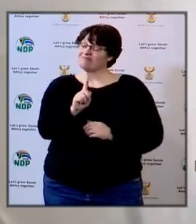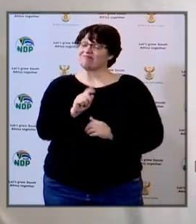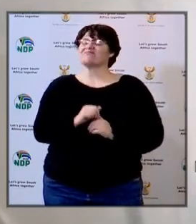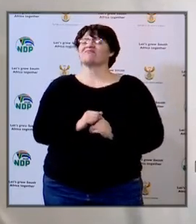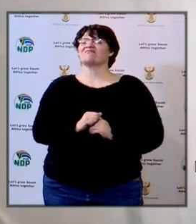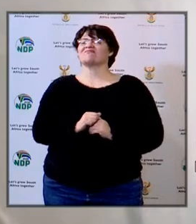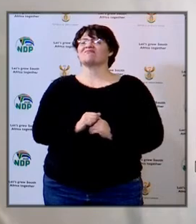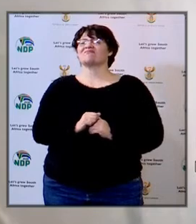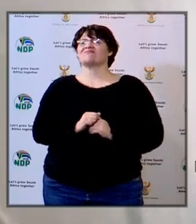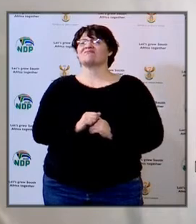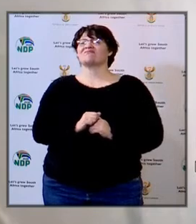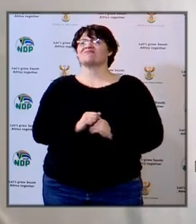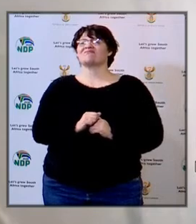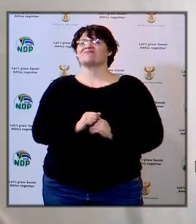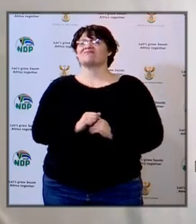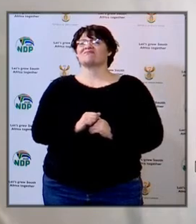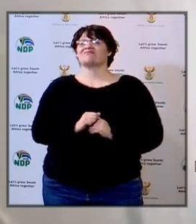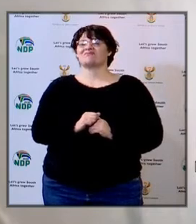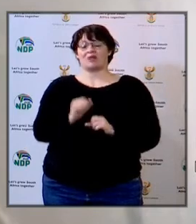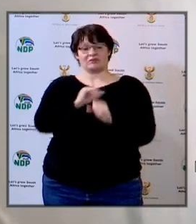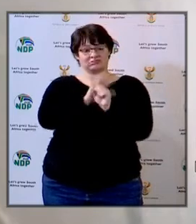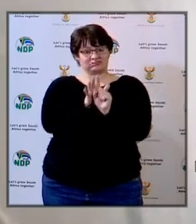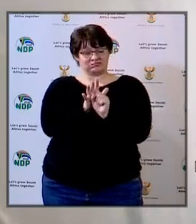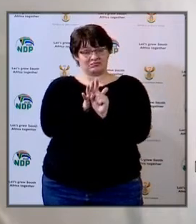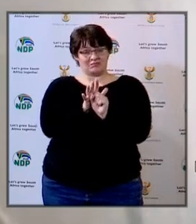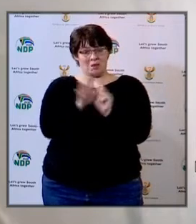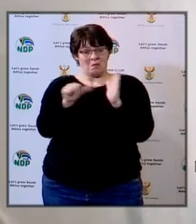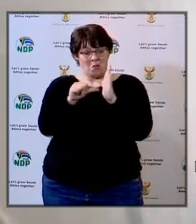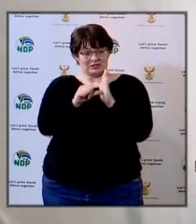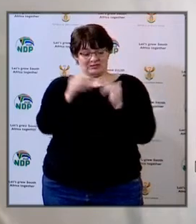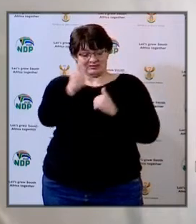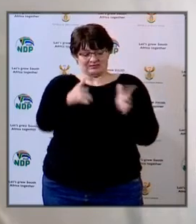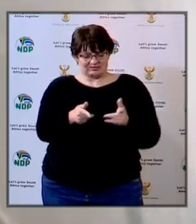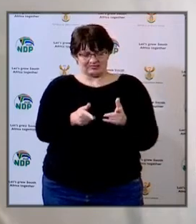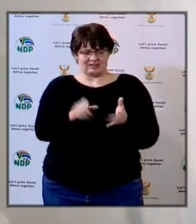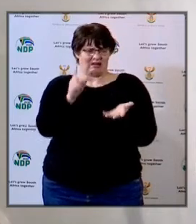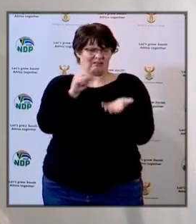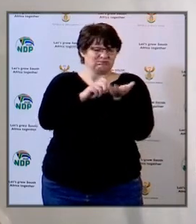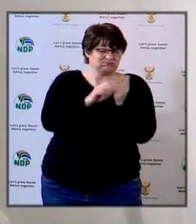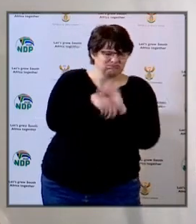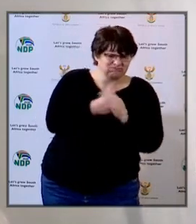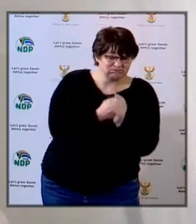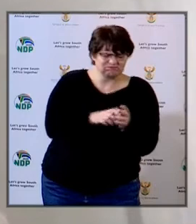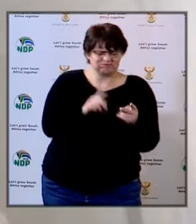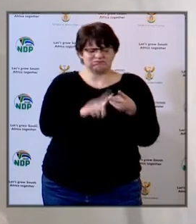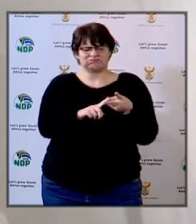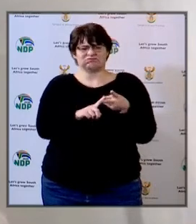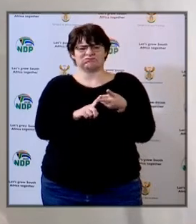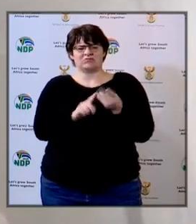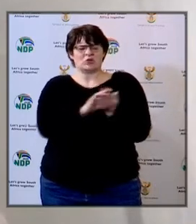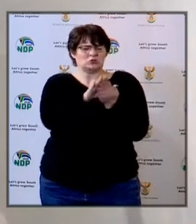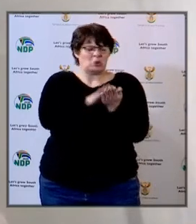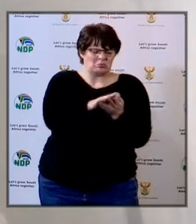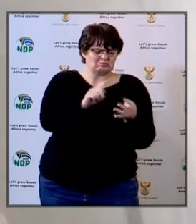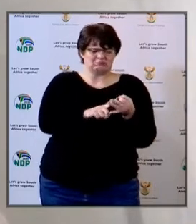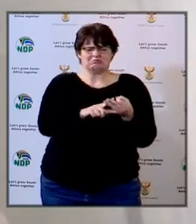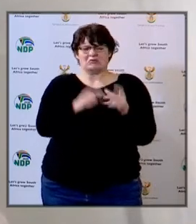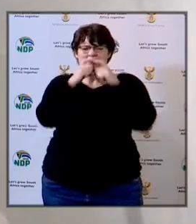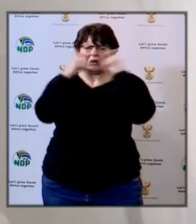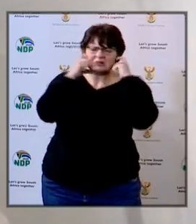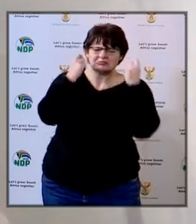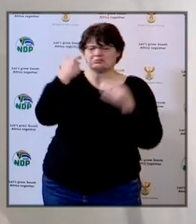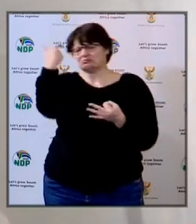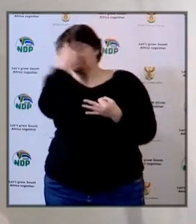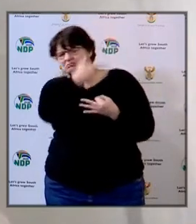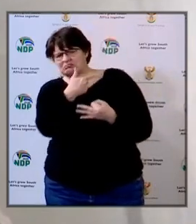that we have sent all the COVID-19 essentials sanitizers liquid so masks